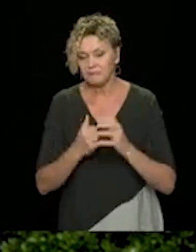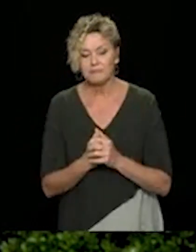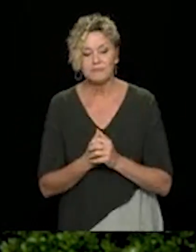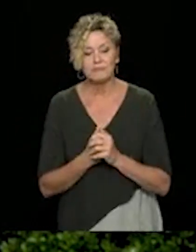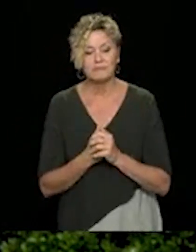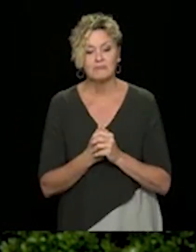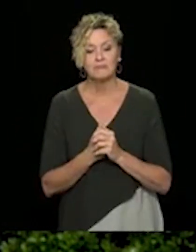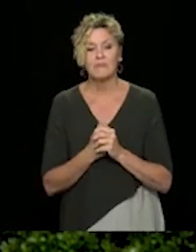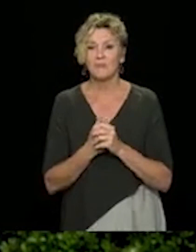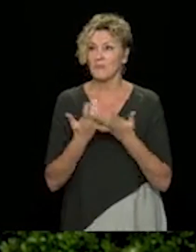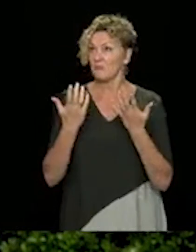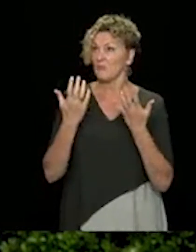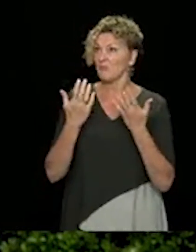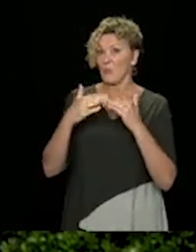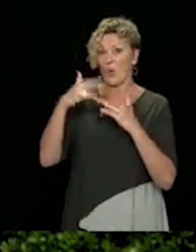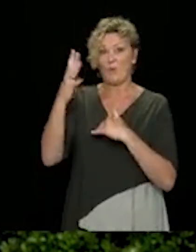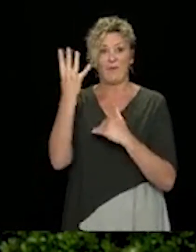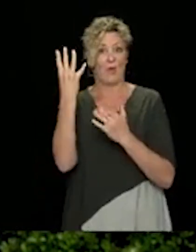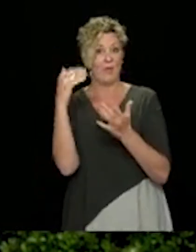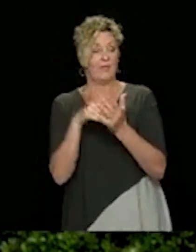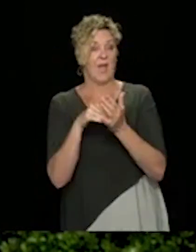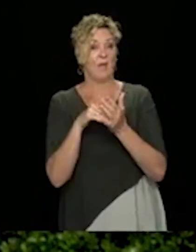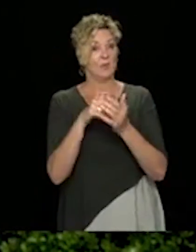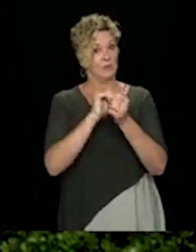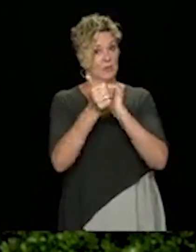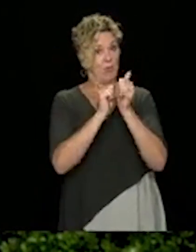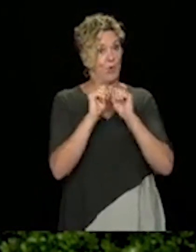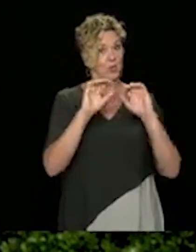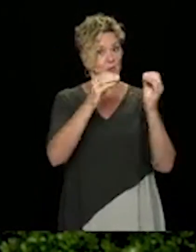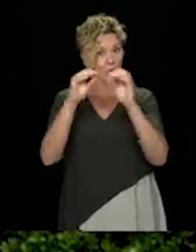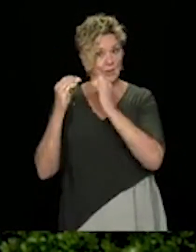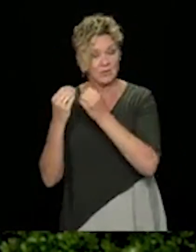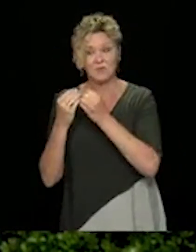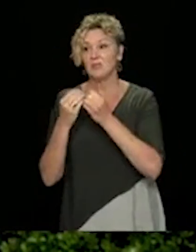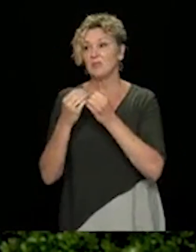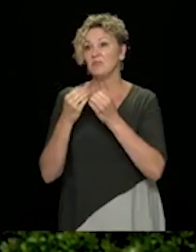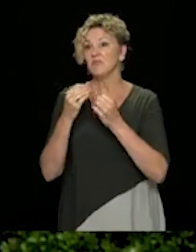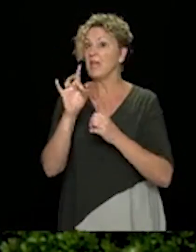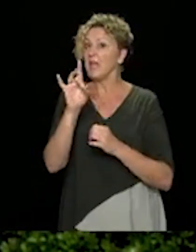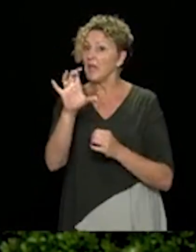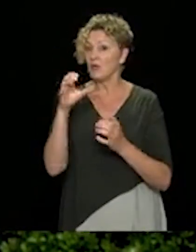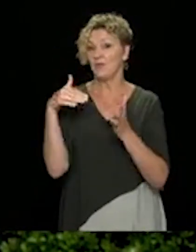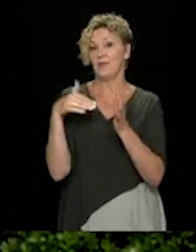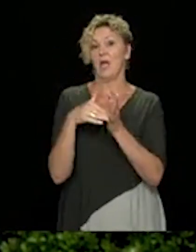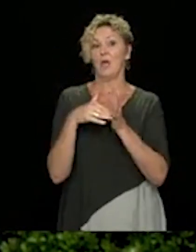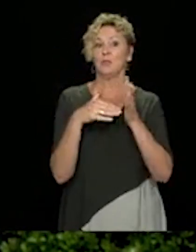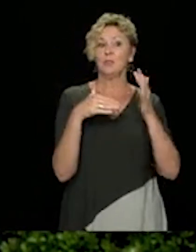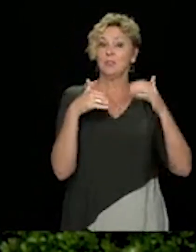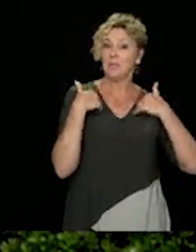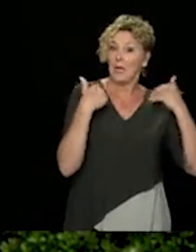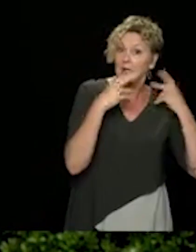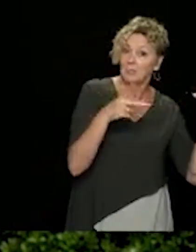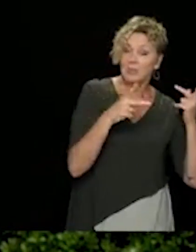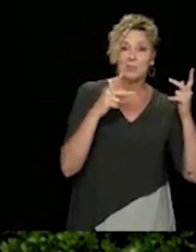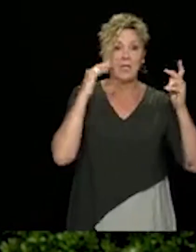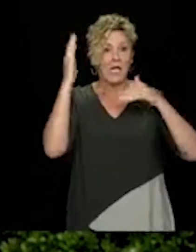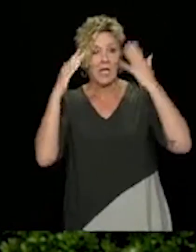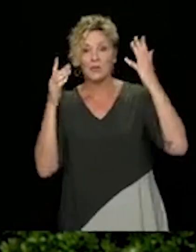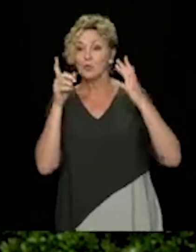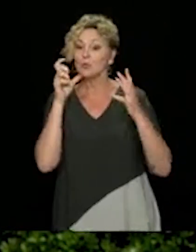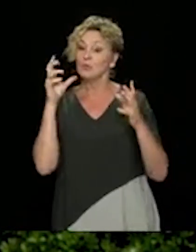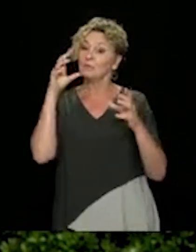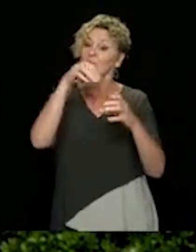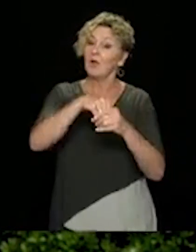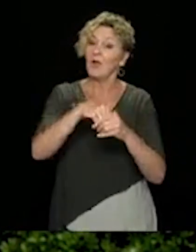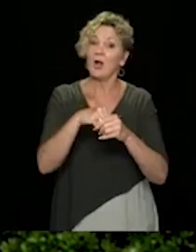4,100 local sport organizations, and over 800,000 youth and adults who participate in